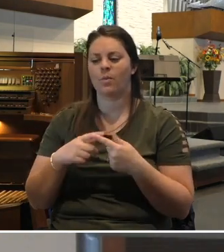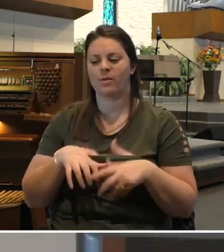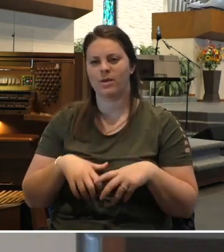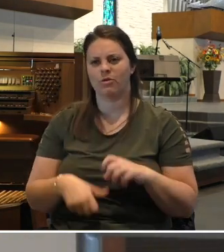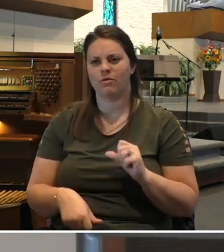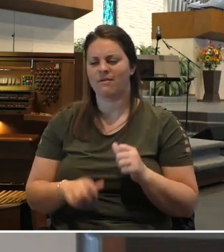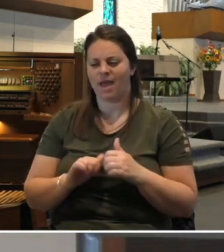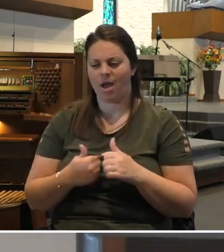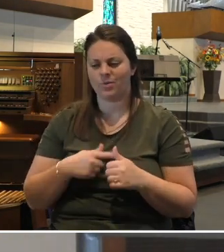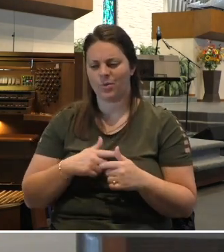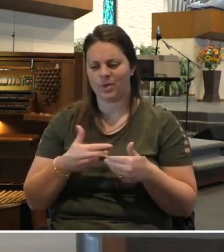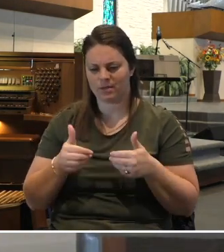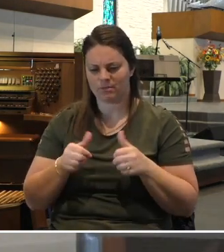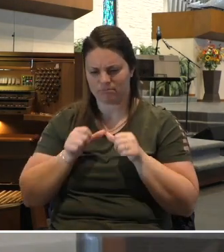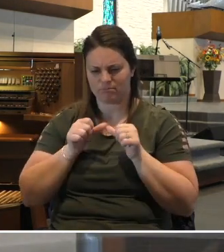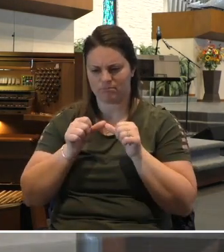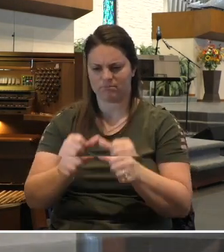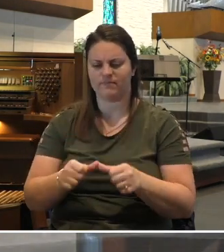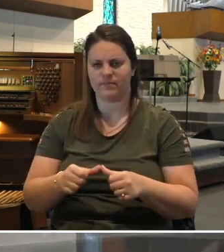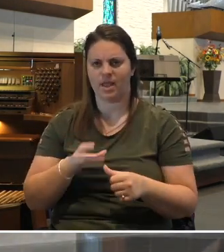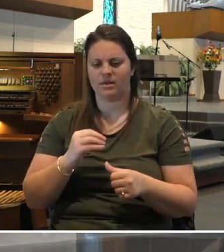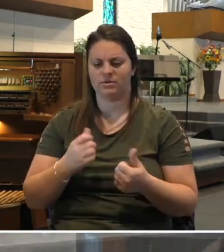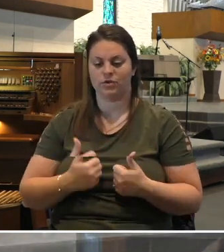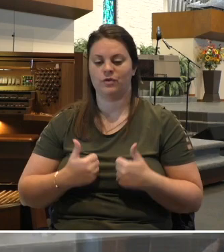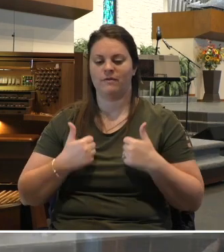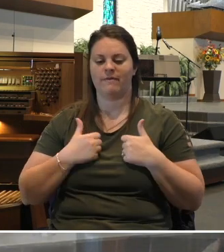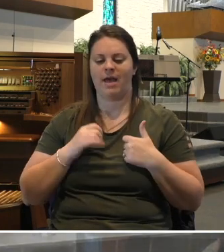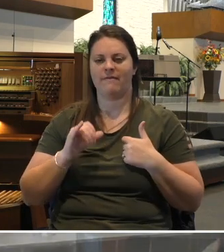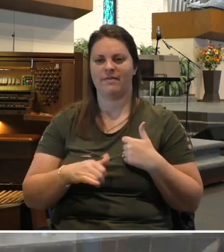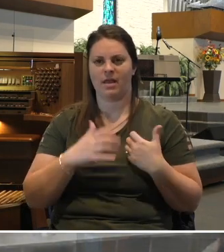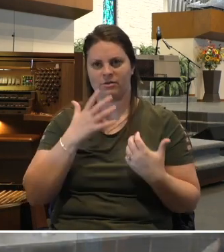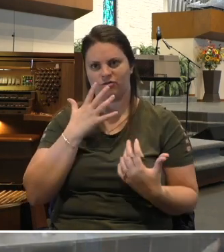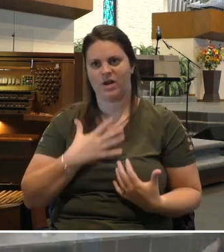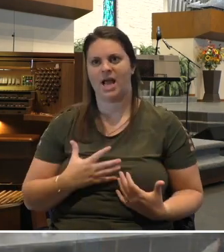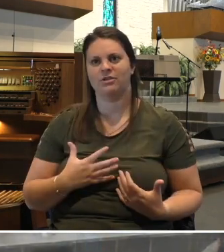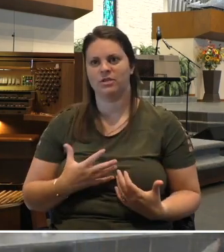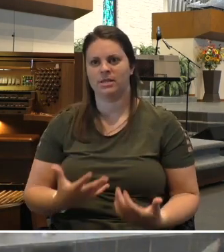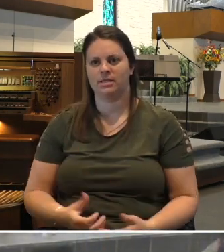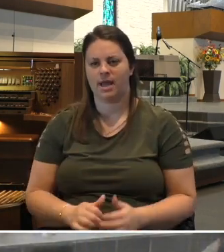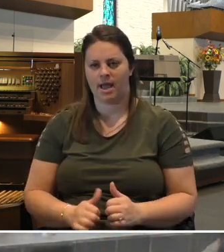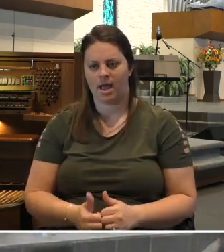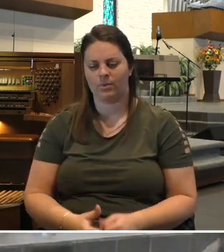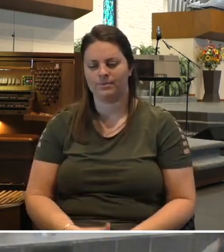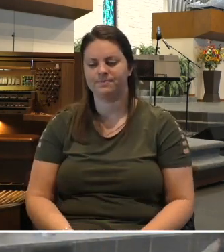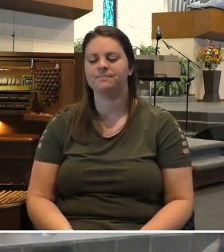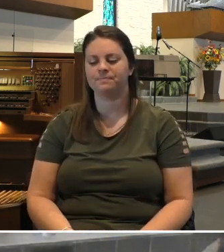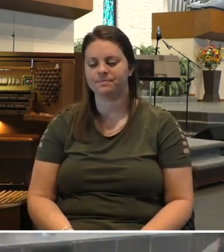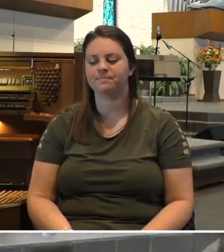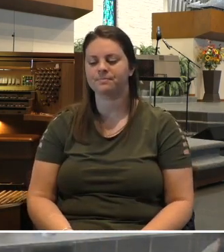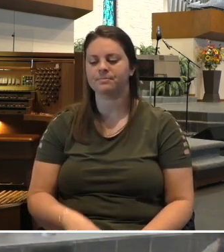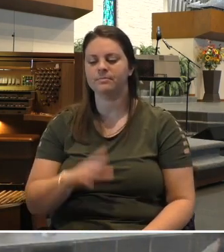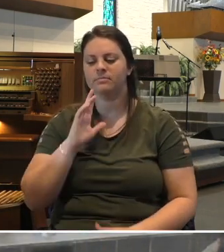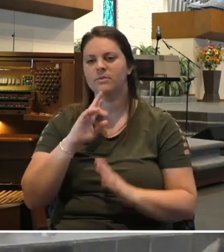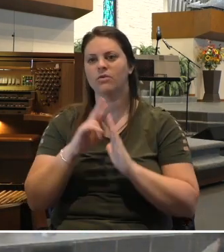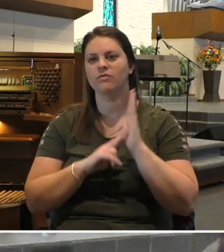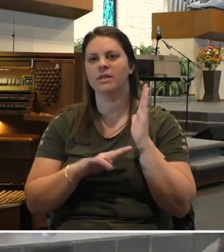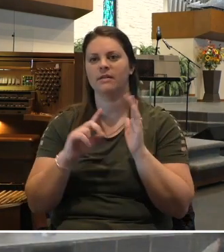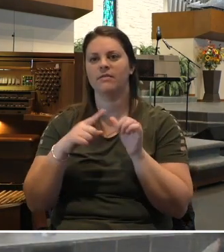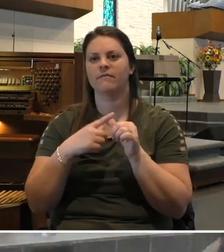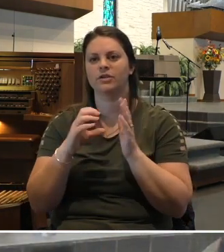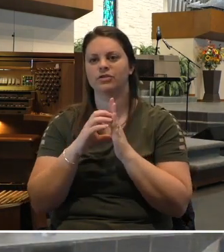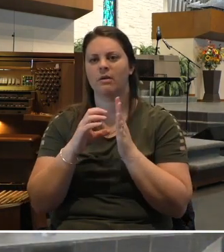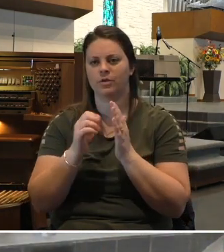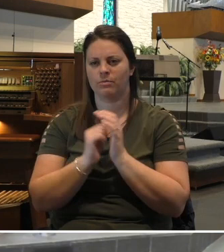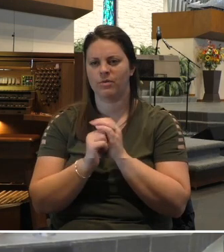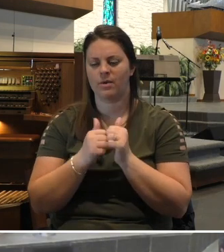we survive tragedy? And so we are going to follow along and read through that first chapter. Will you pray with me?